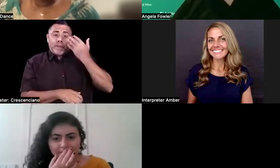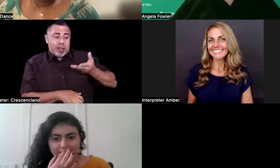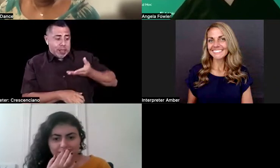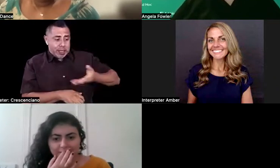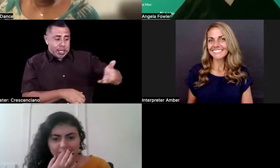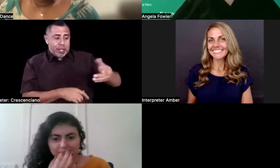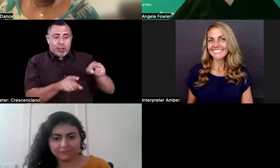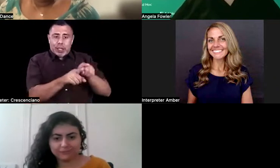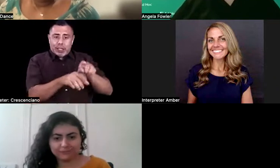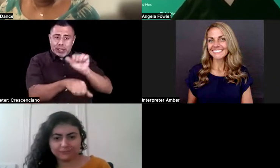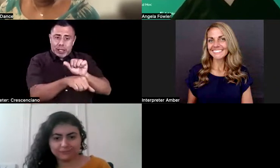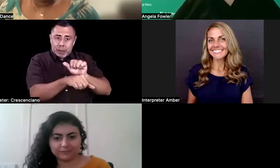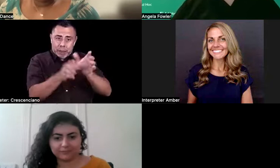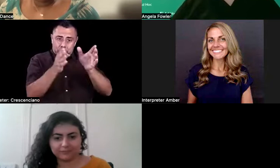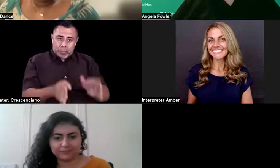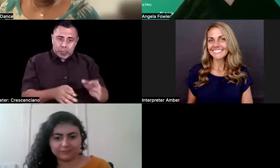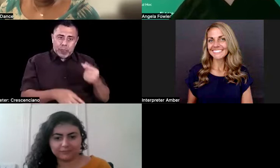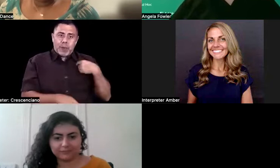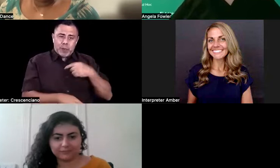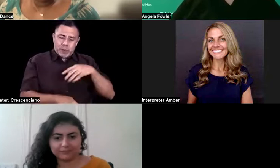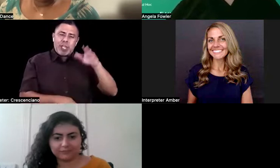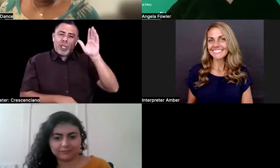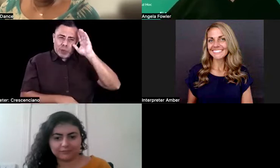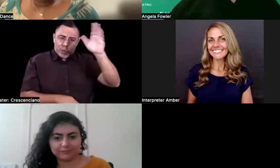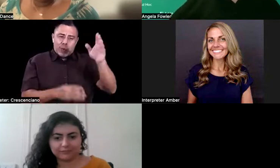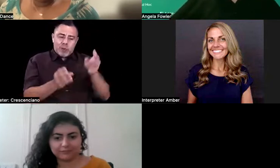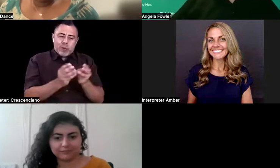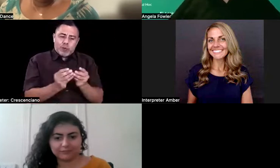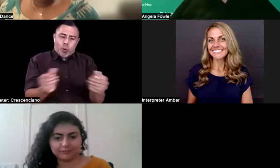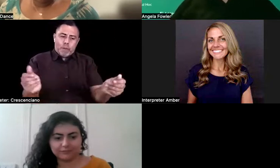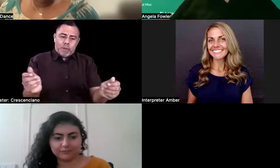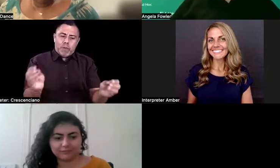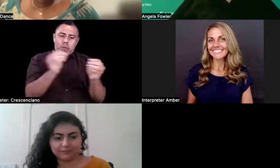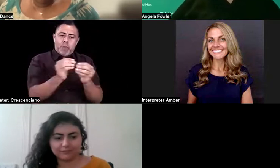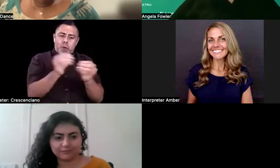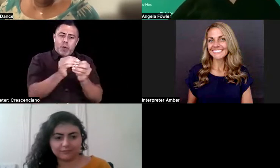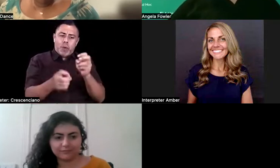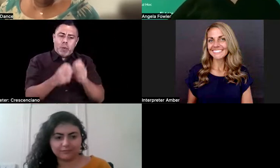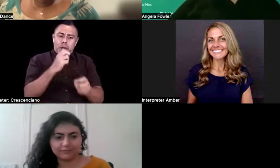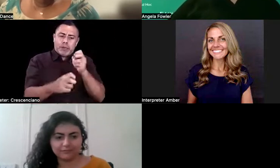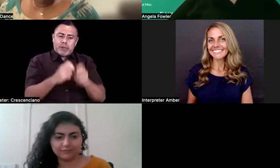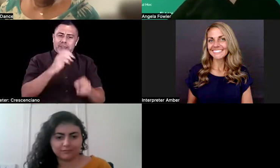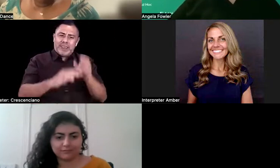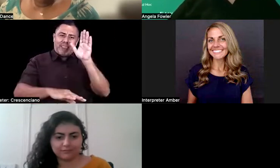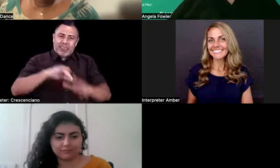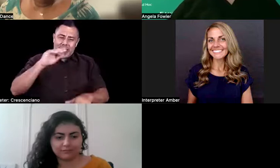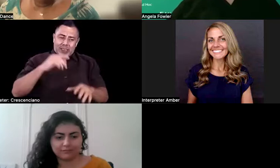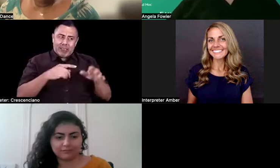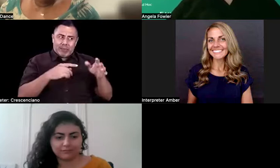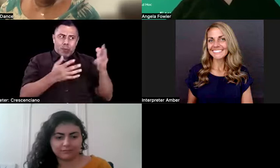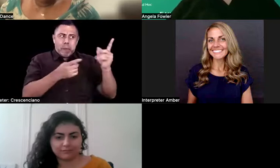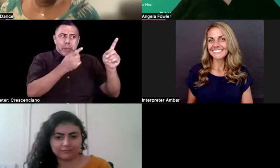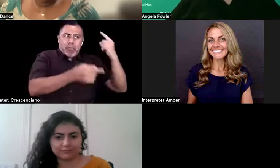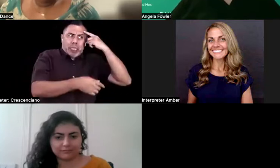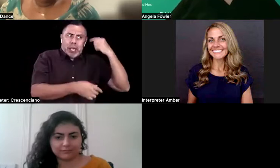problems than the perception that we create them. Amen. And that's, yeah. And that's something that I think